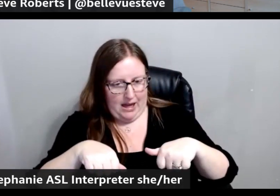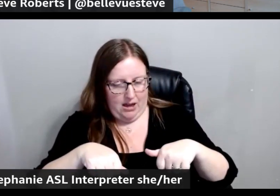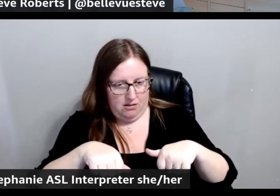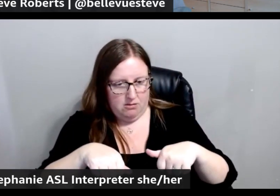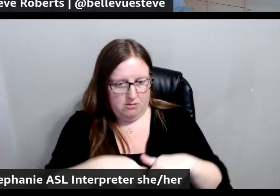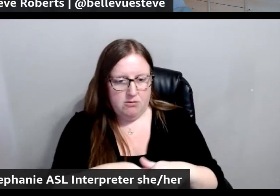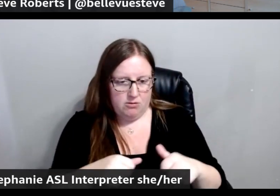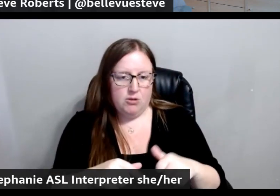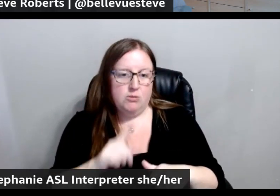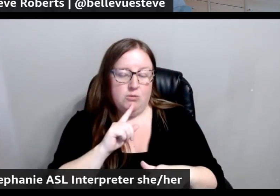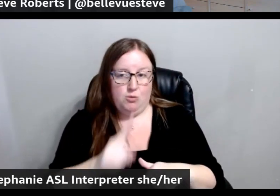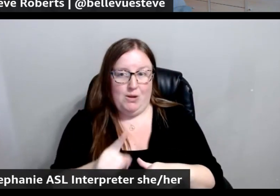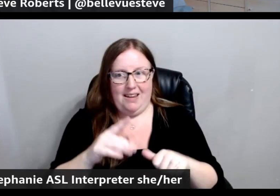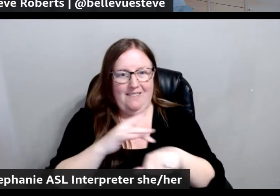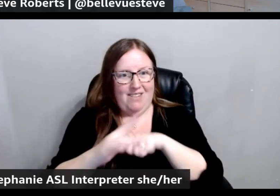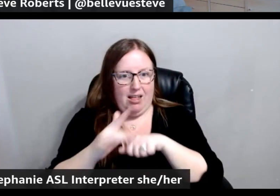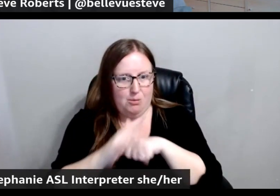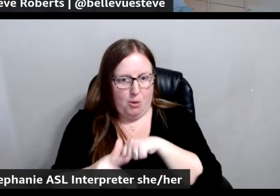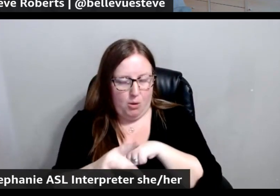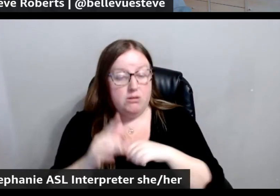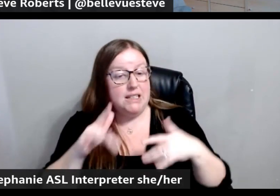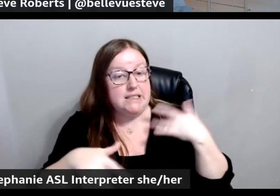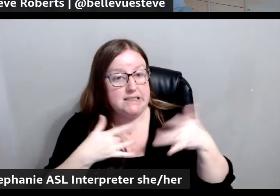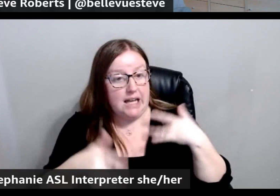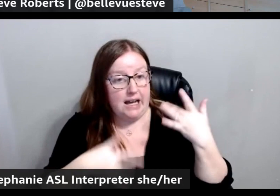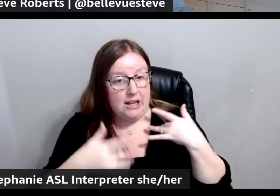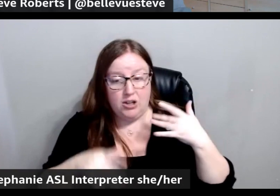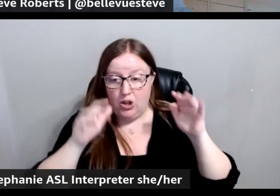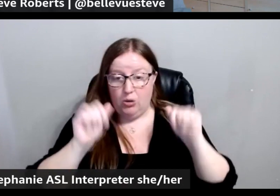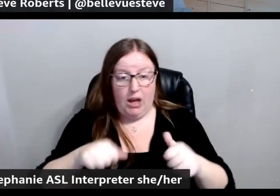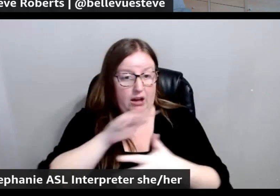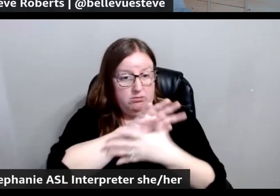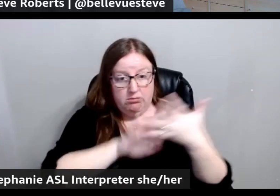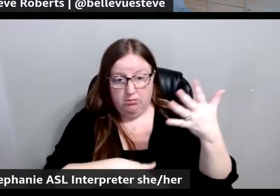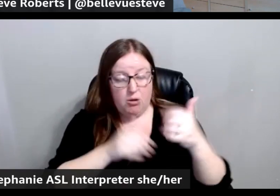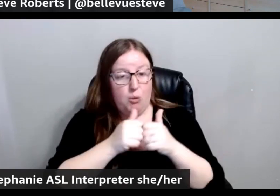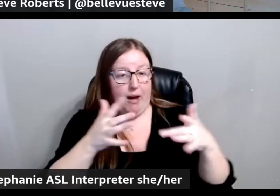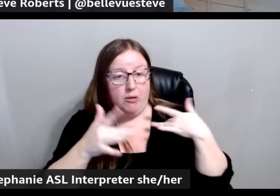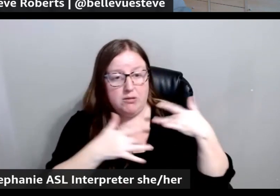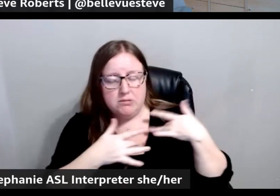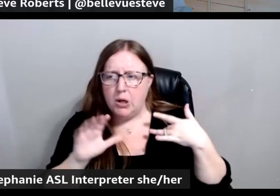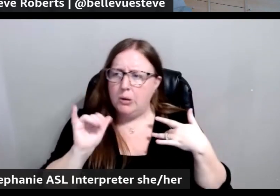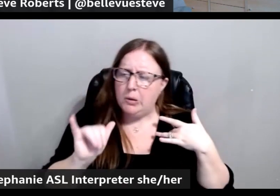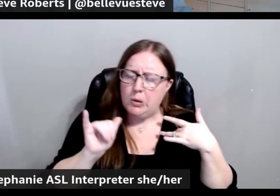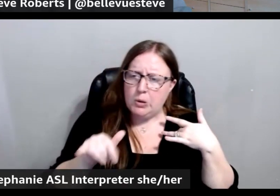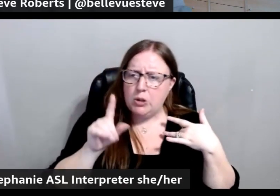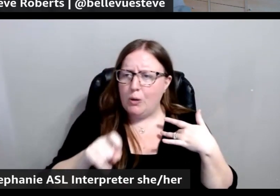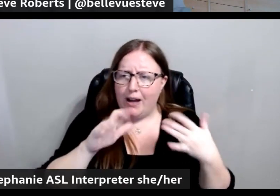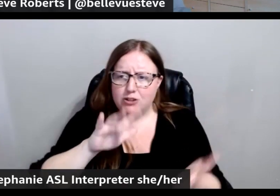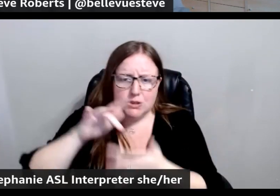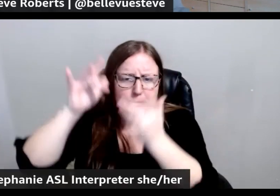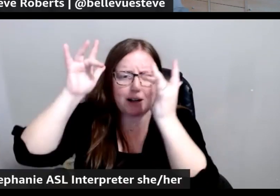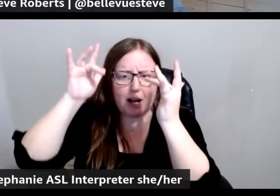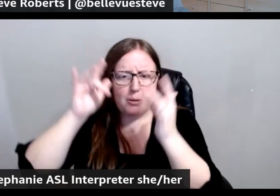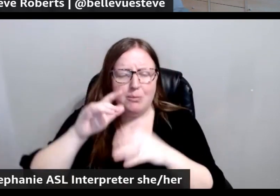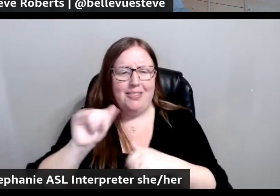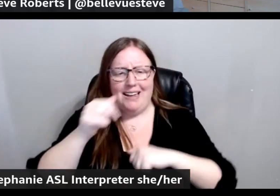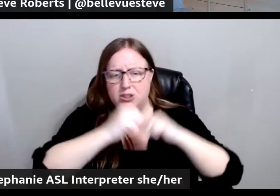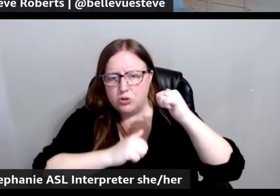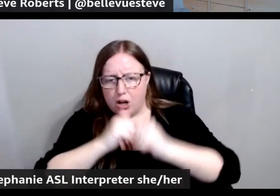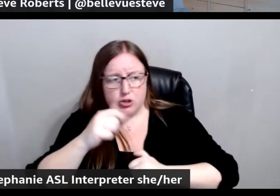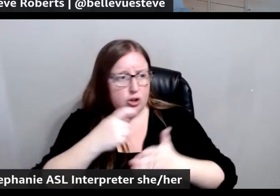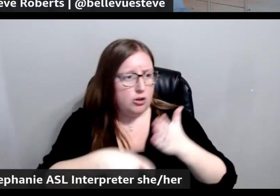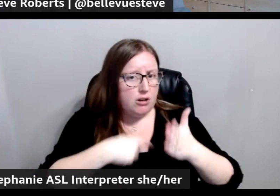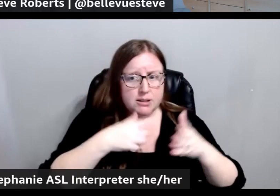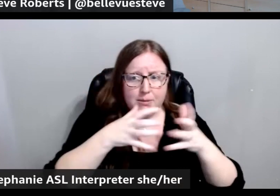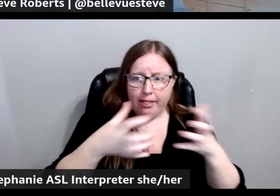readily. And that's exciting because you can do all that without having to worry about, oh my, do I have to spin up new infrastructure? Is that going to cost me a